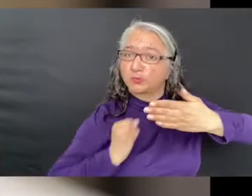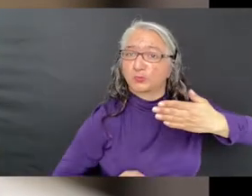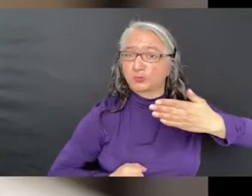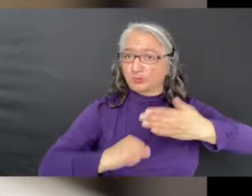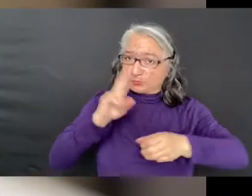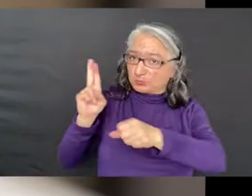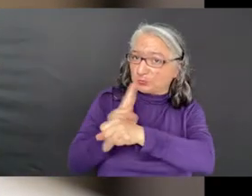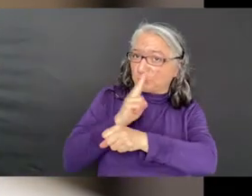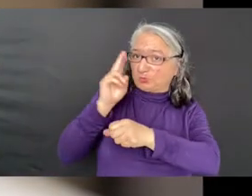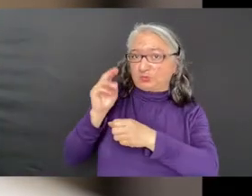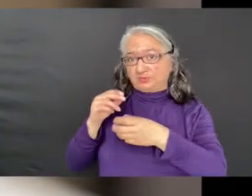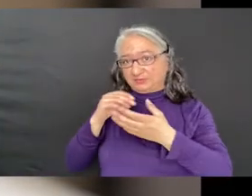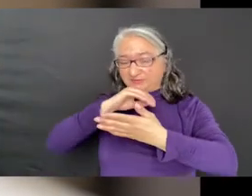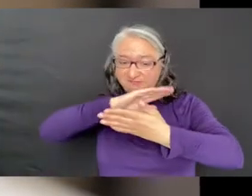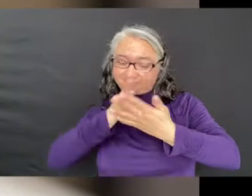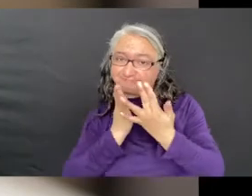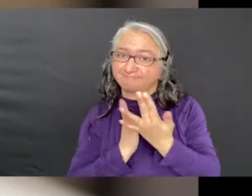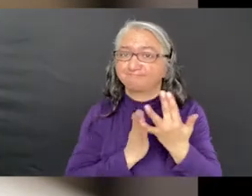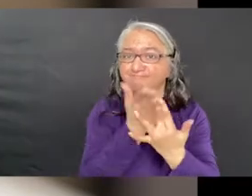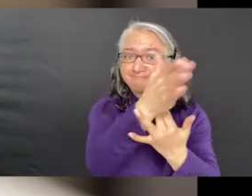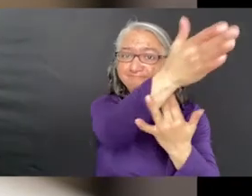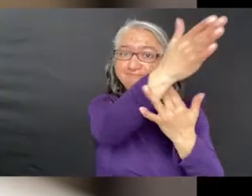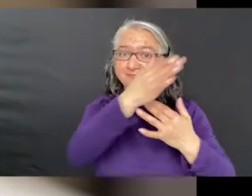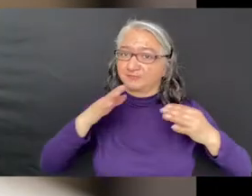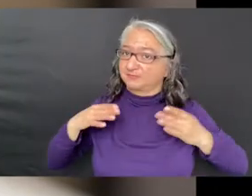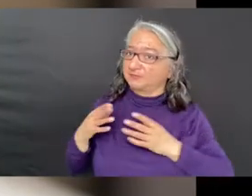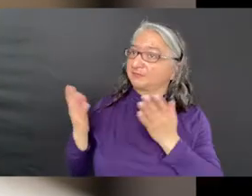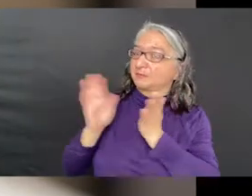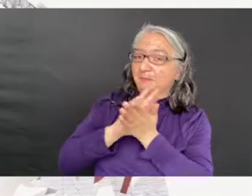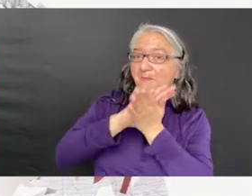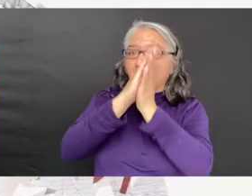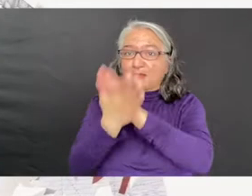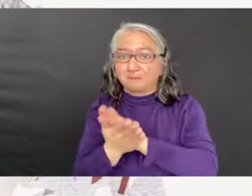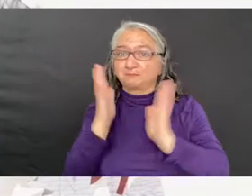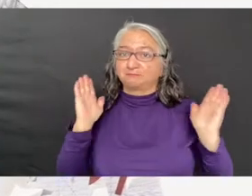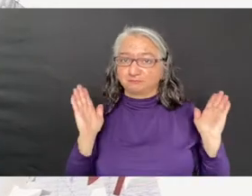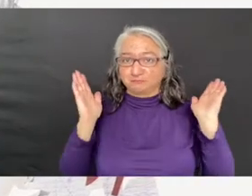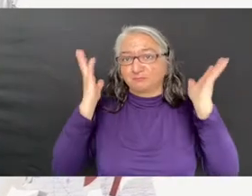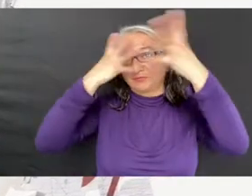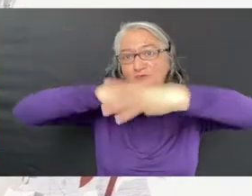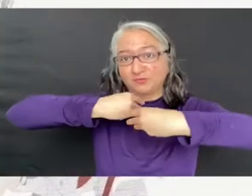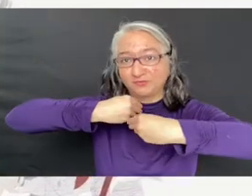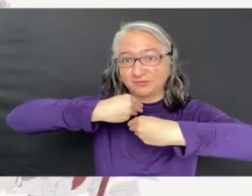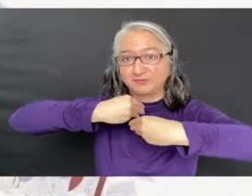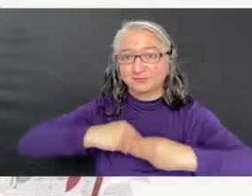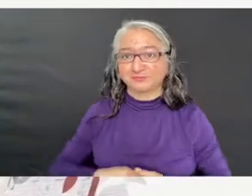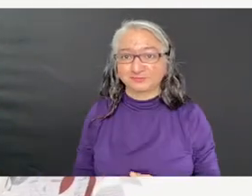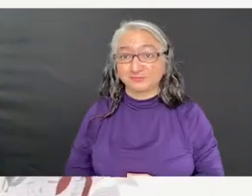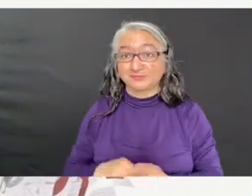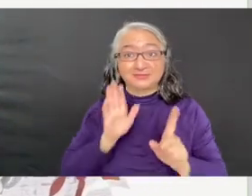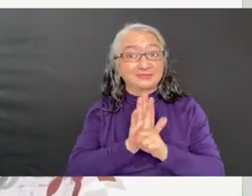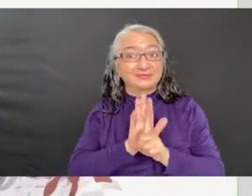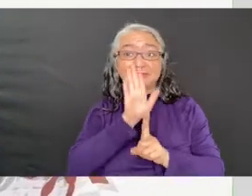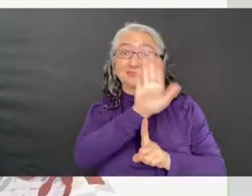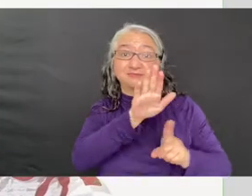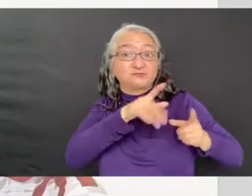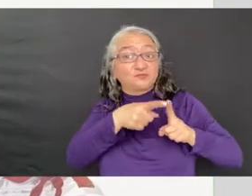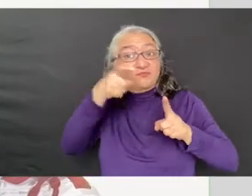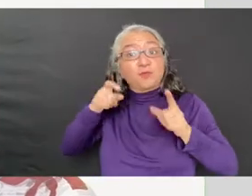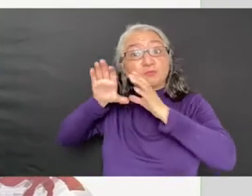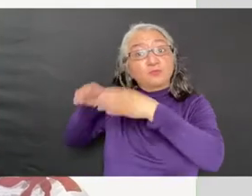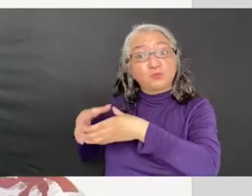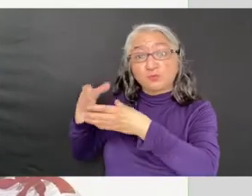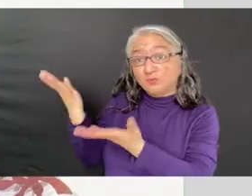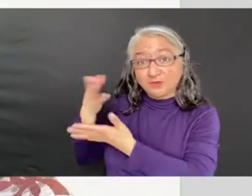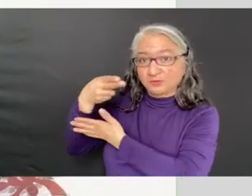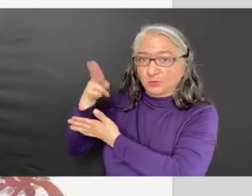art to work through issues and ultimately create beauty. These works are part of a humor series that grew